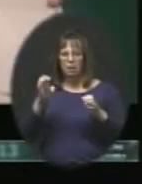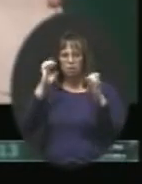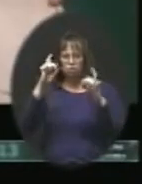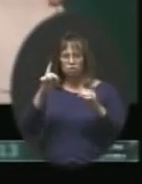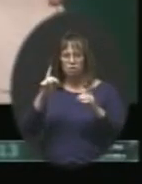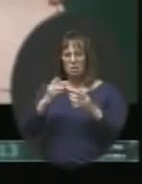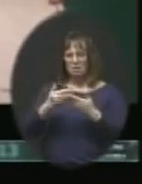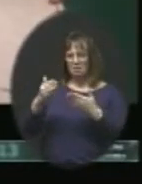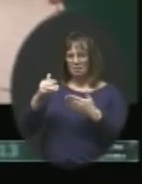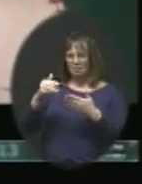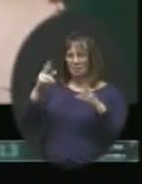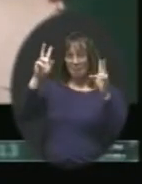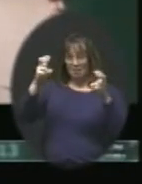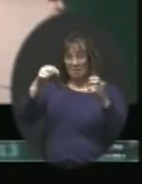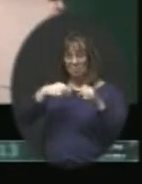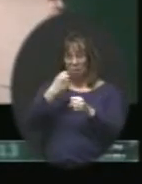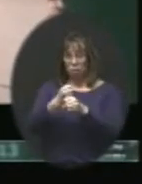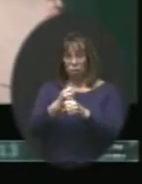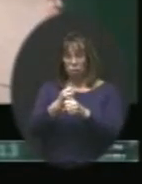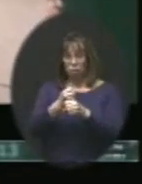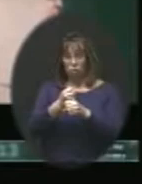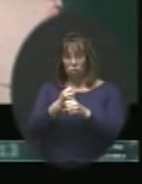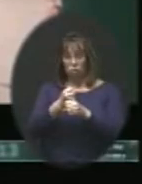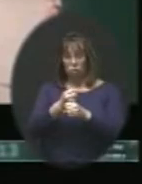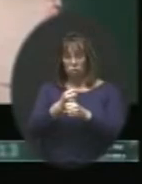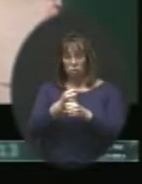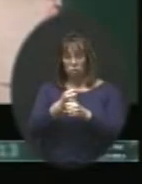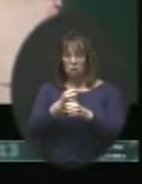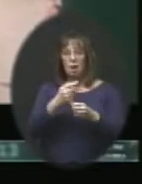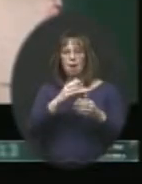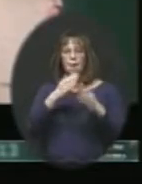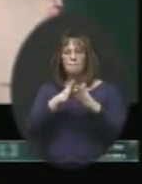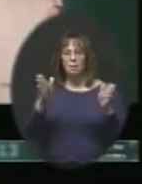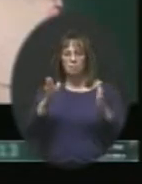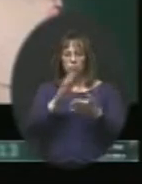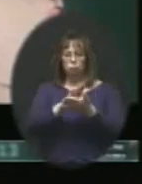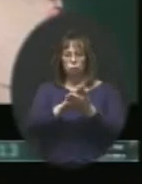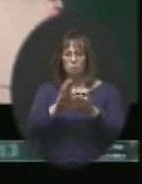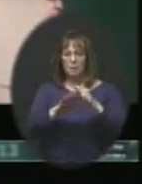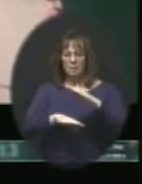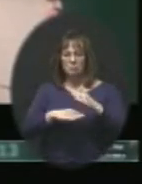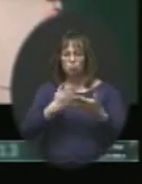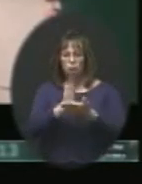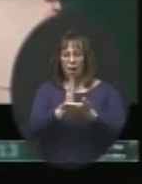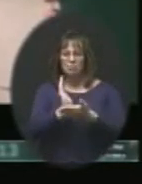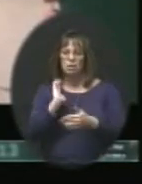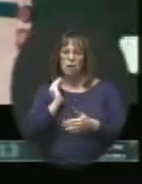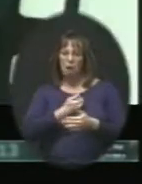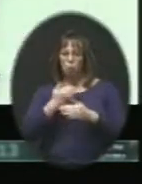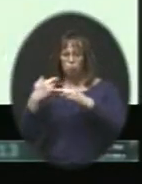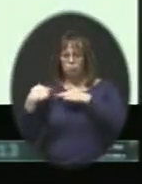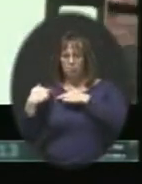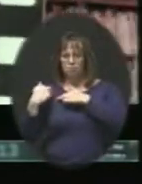The theme this year is Great Public Schools, A Basic Right and Our Responsibility.